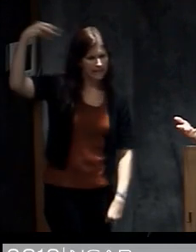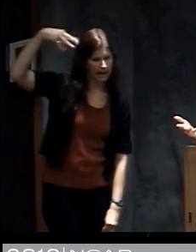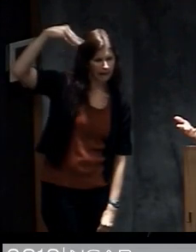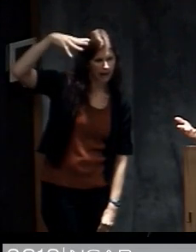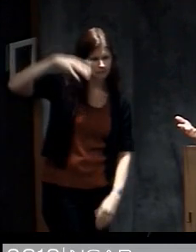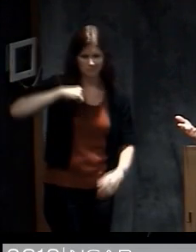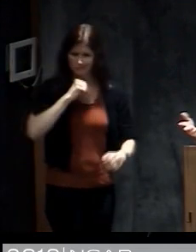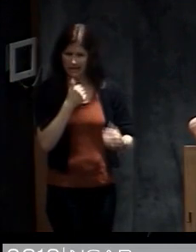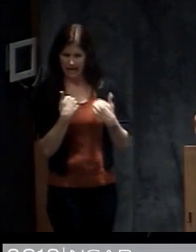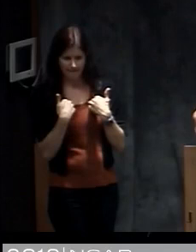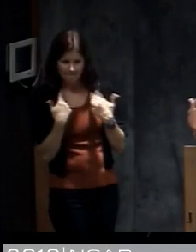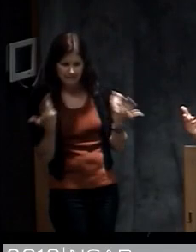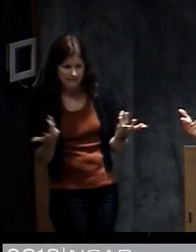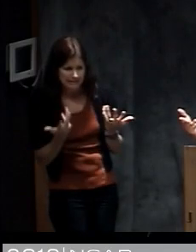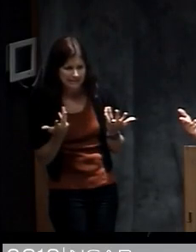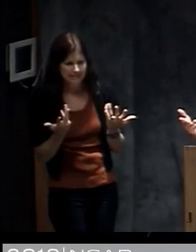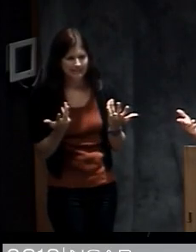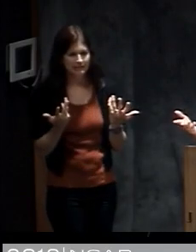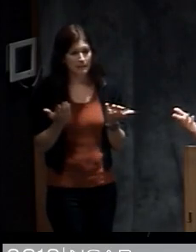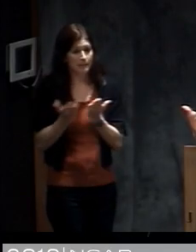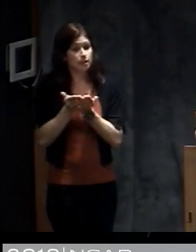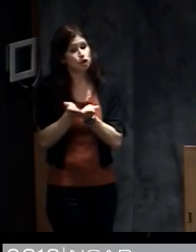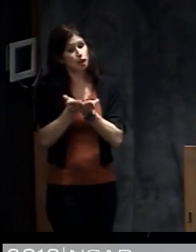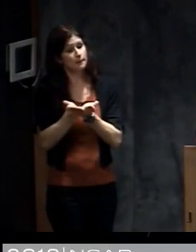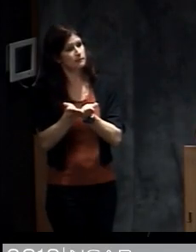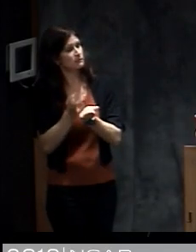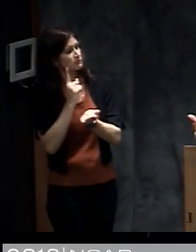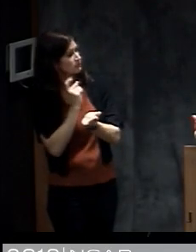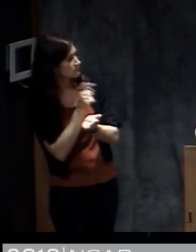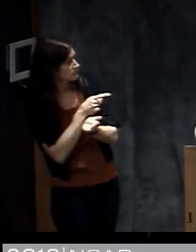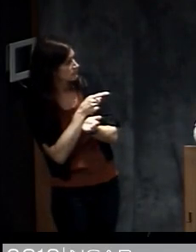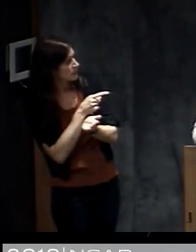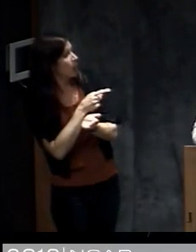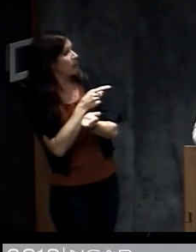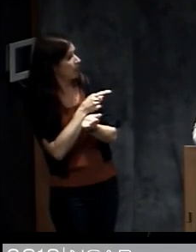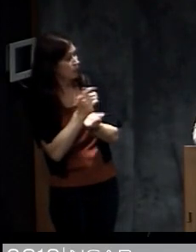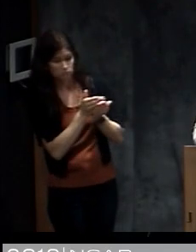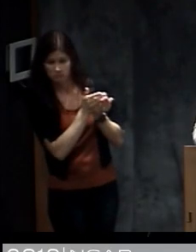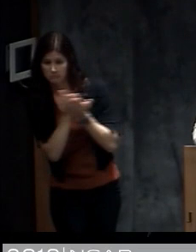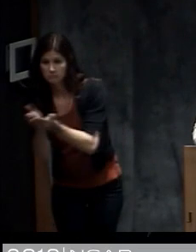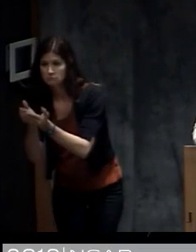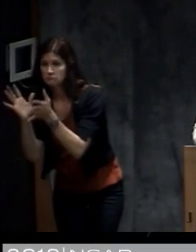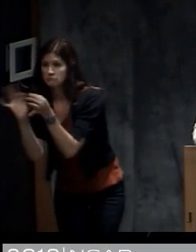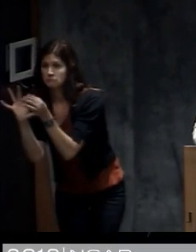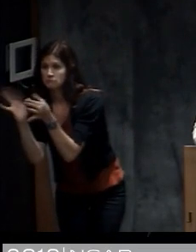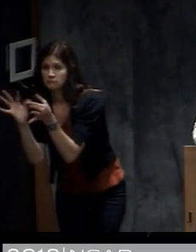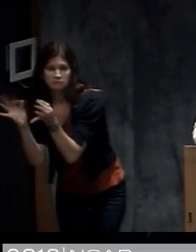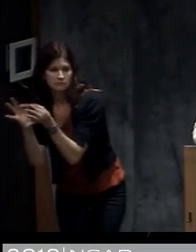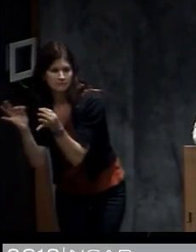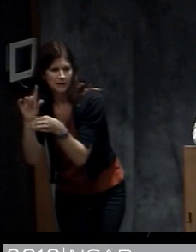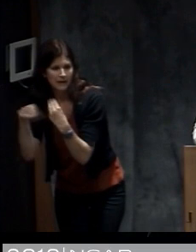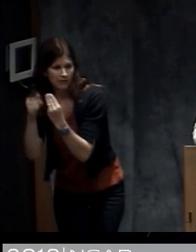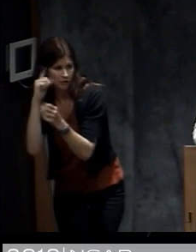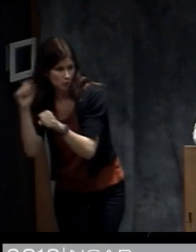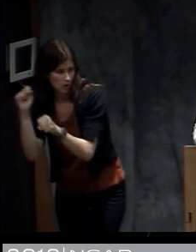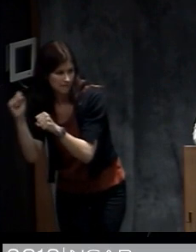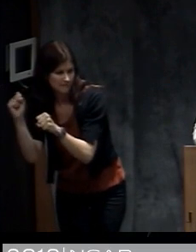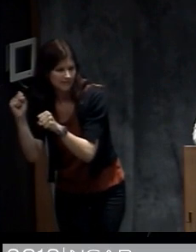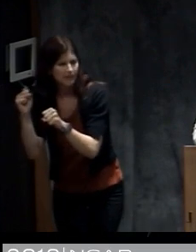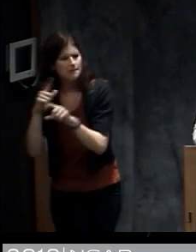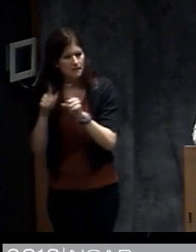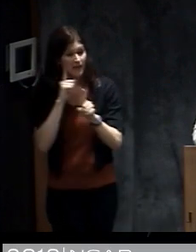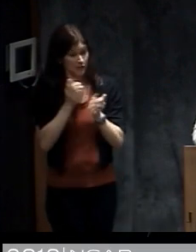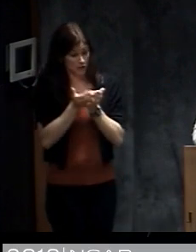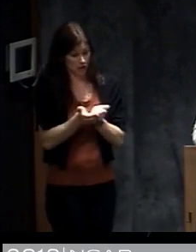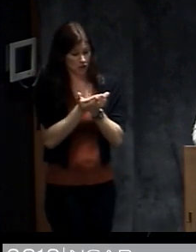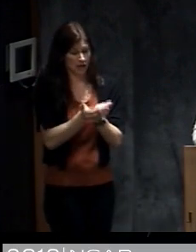observations over the ocean unless a ship happened to pass through and then go back to land and talk about the storm and tell people about it. So but there was a ship